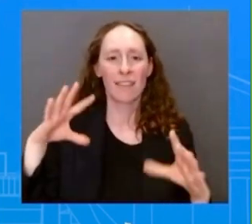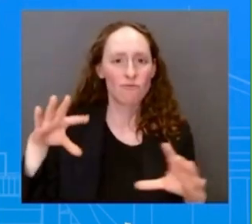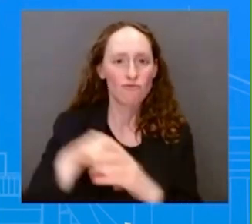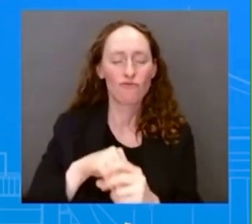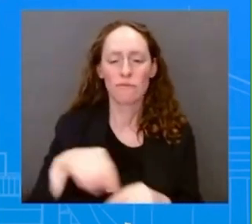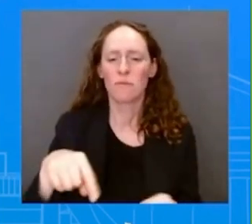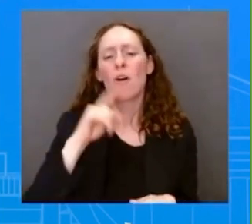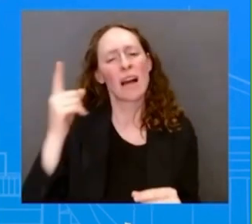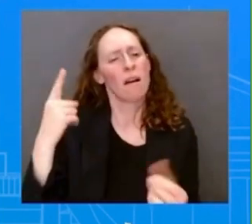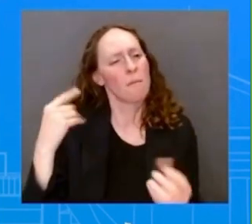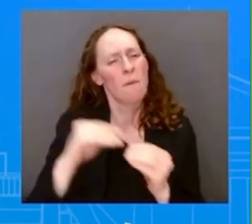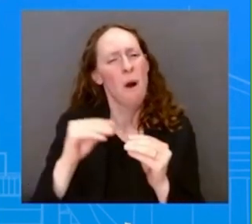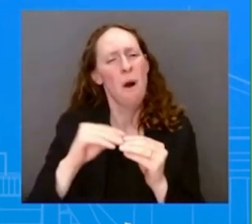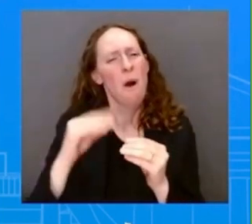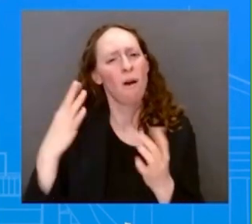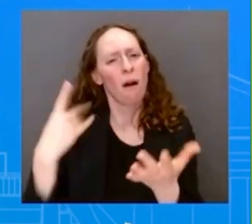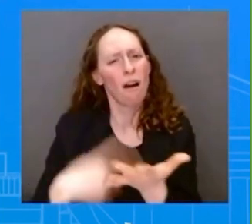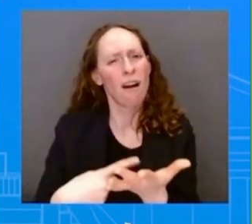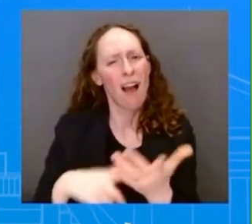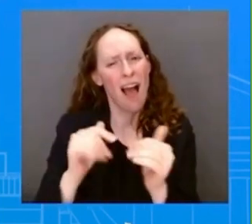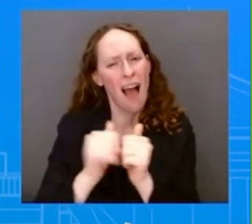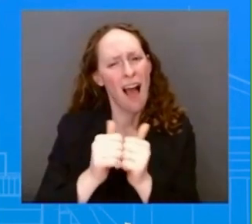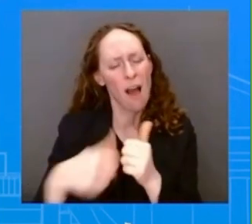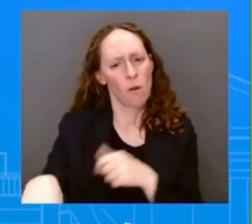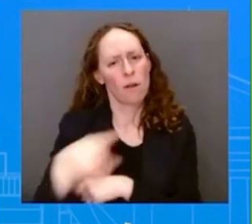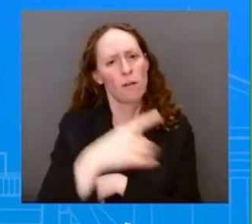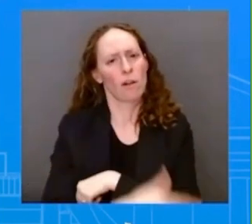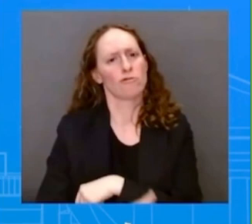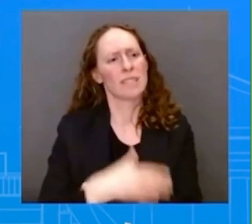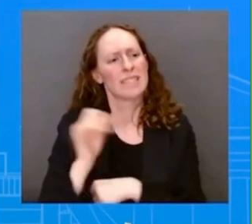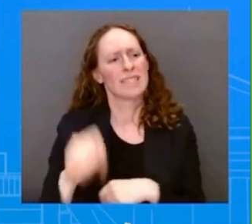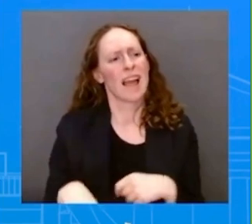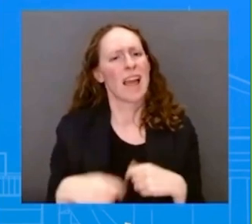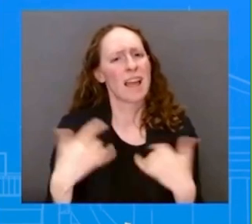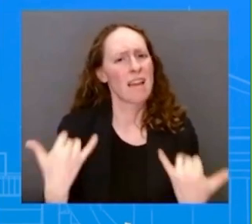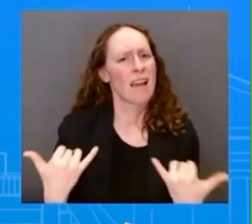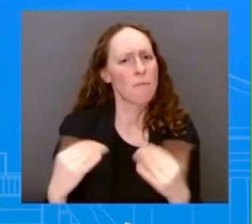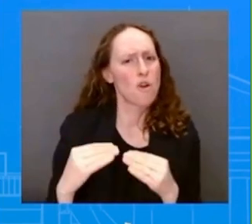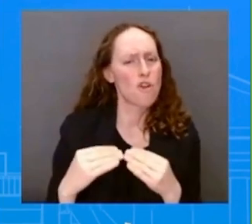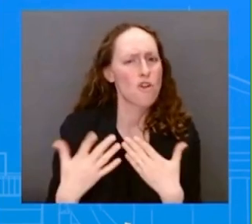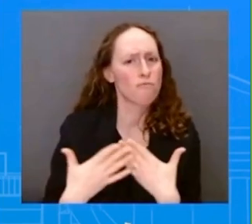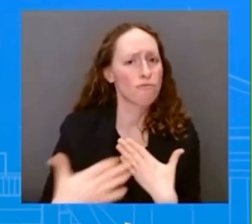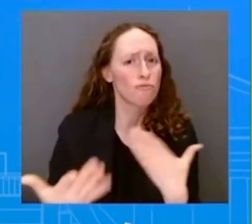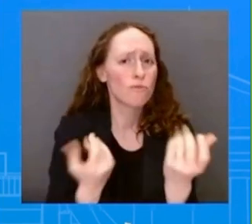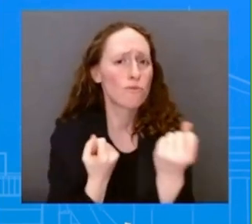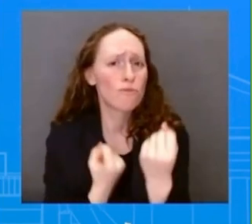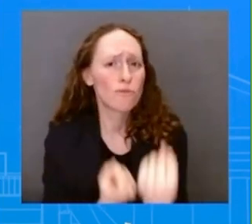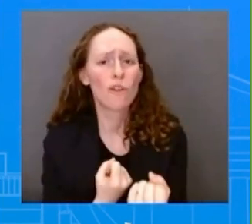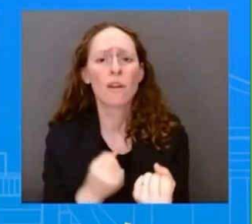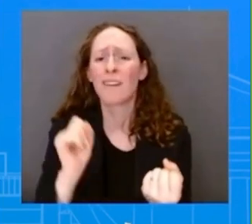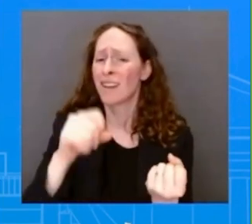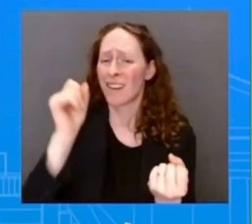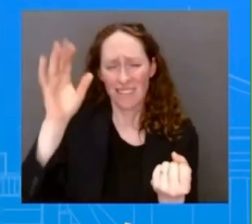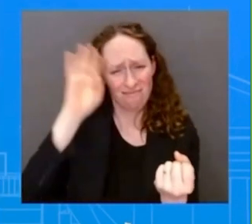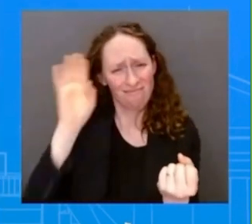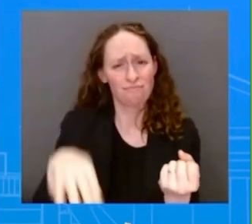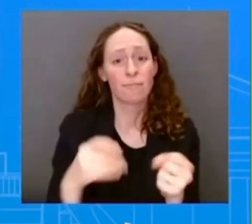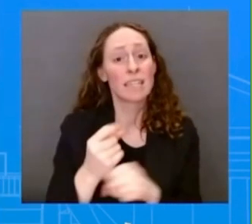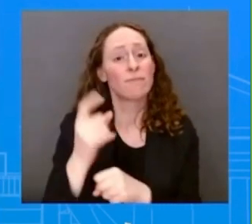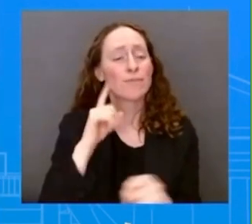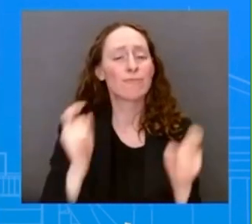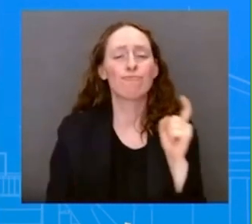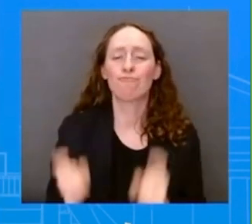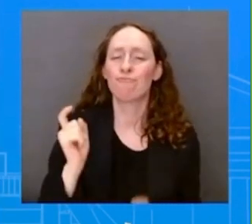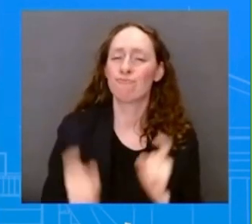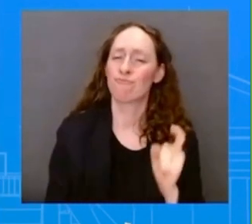that's the goal here. And the invites change from year to year as you would expect them to change from year to year. But there is no meaningful way to